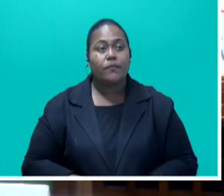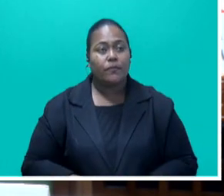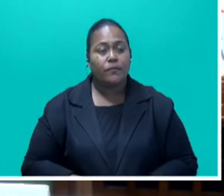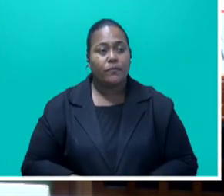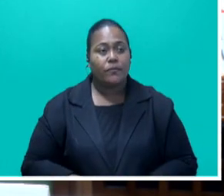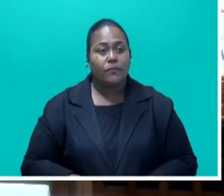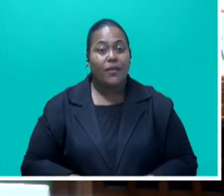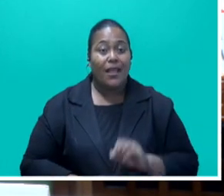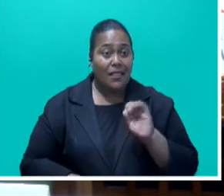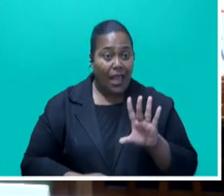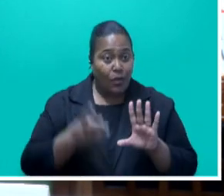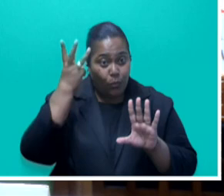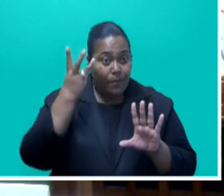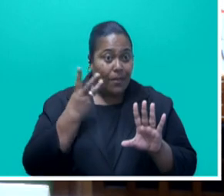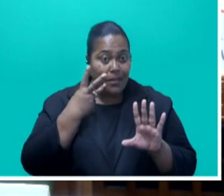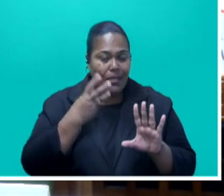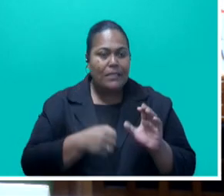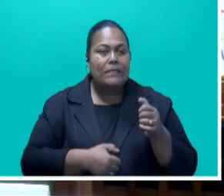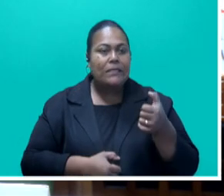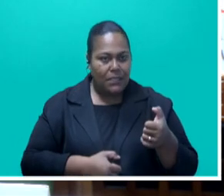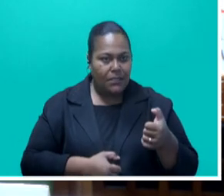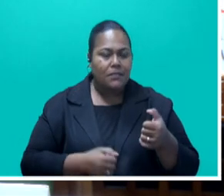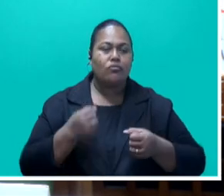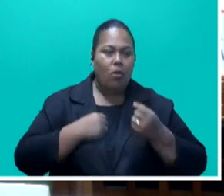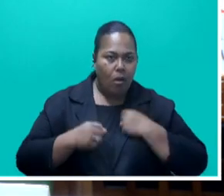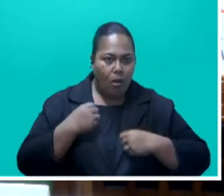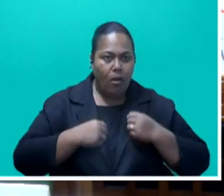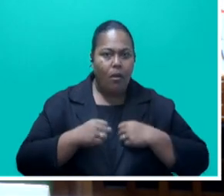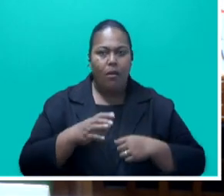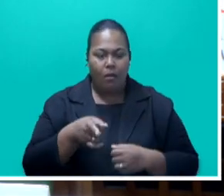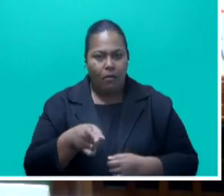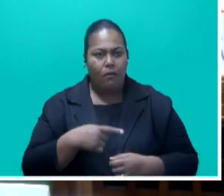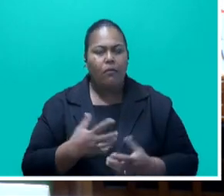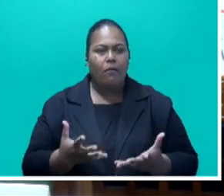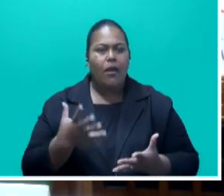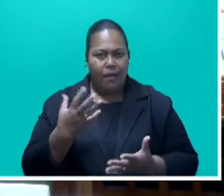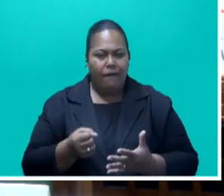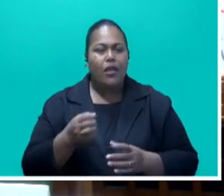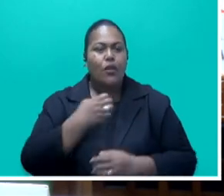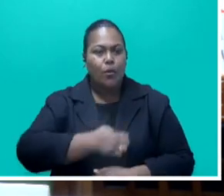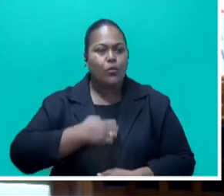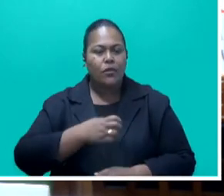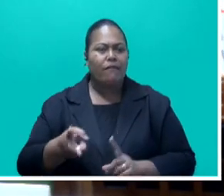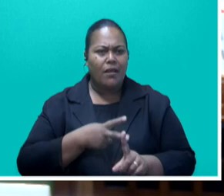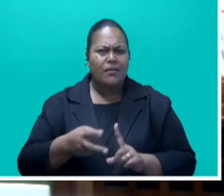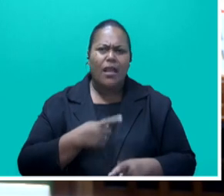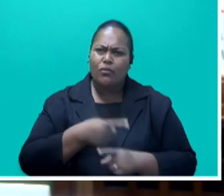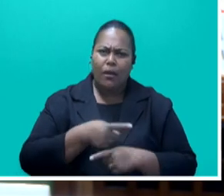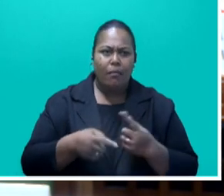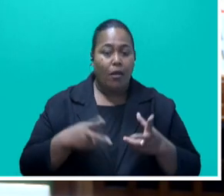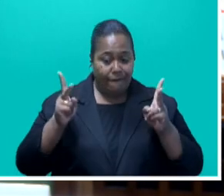ten women over their lifetimes are subjected to emotional violence. So, I talked about physical violence.